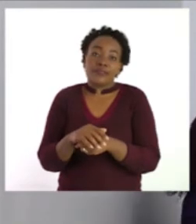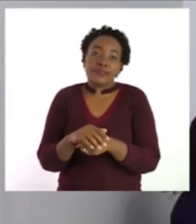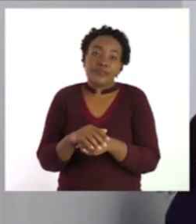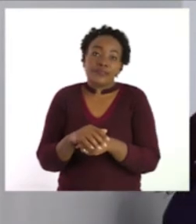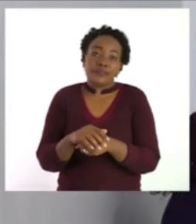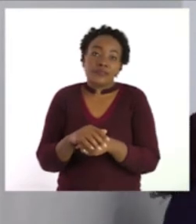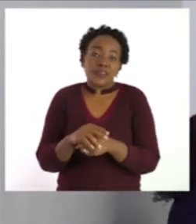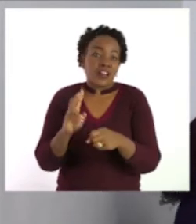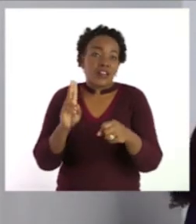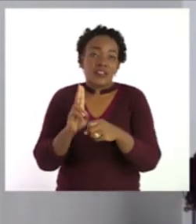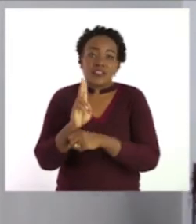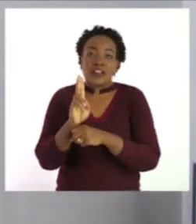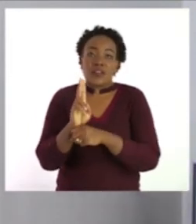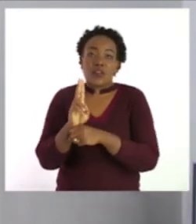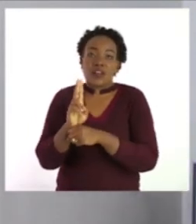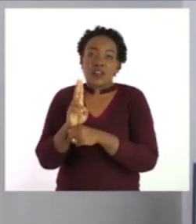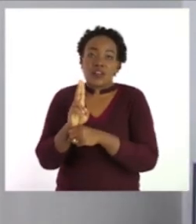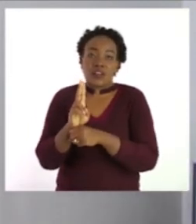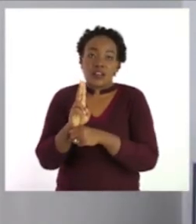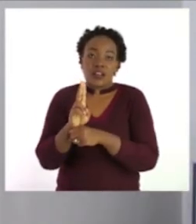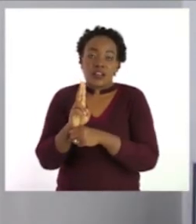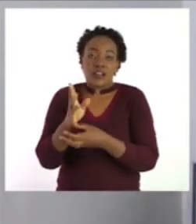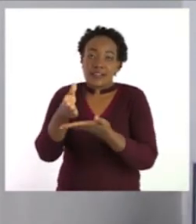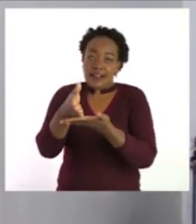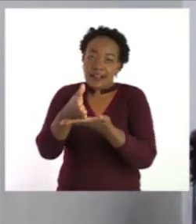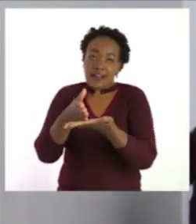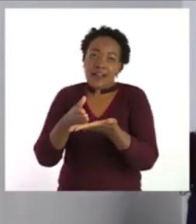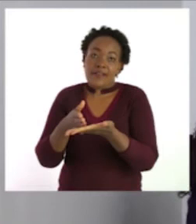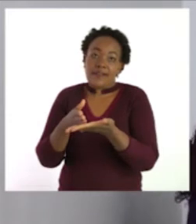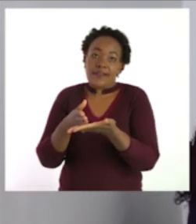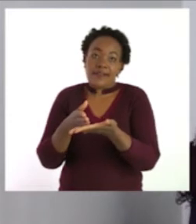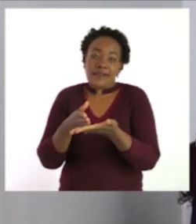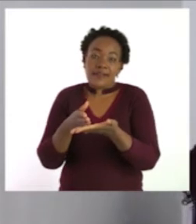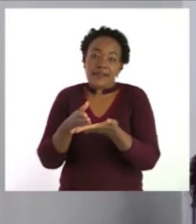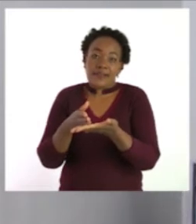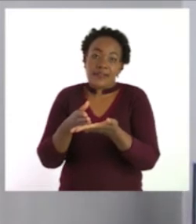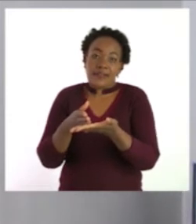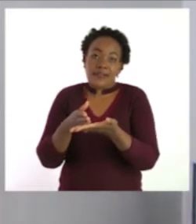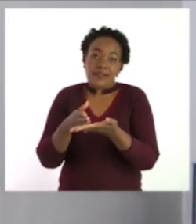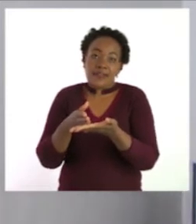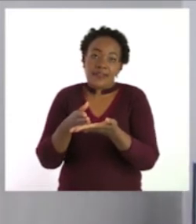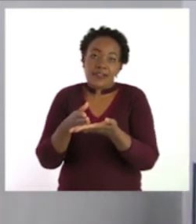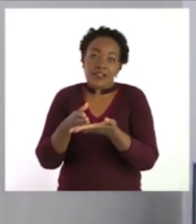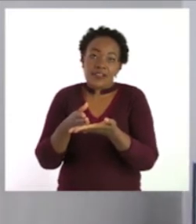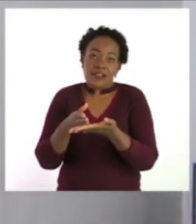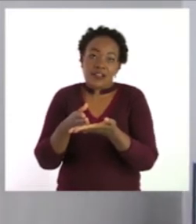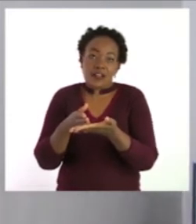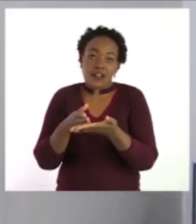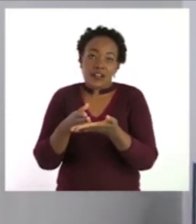The second one is a half. Then we have a third.